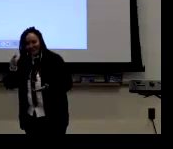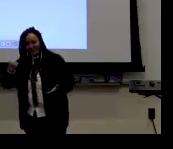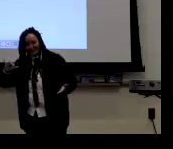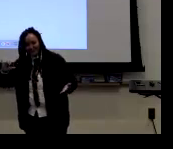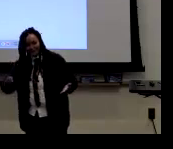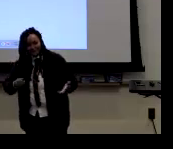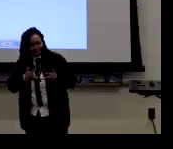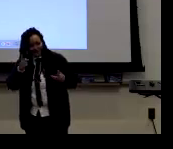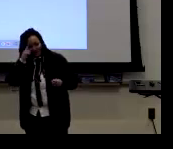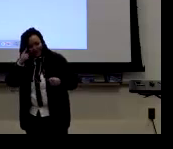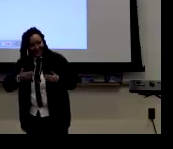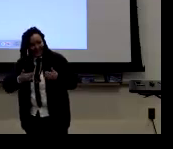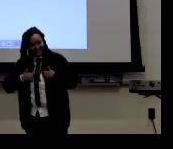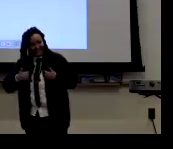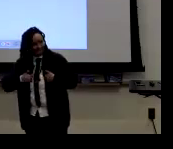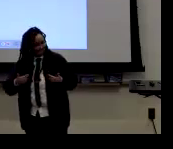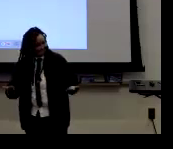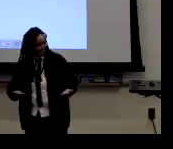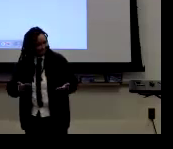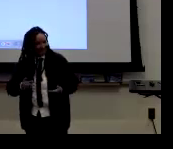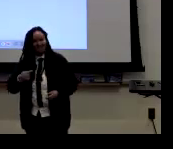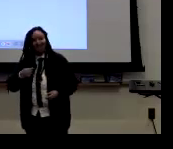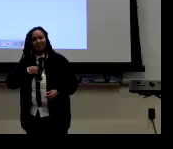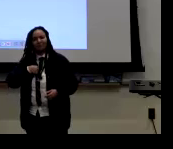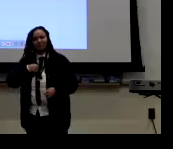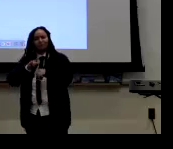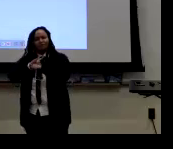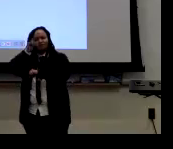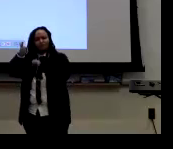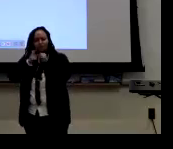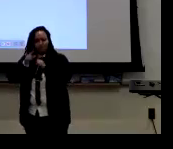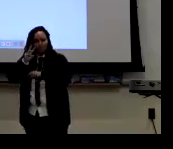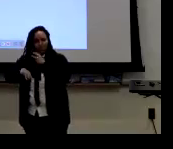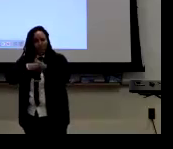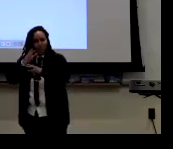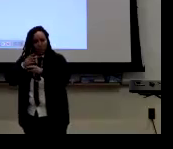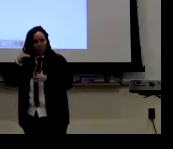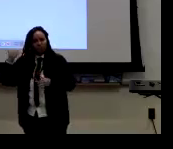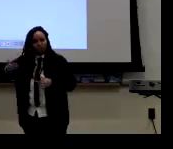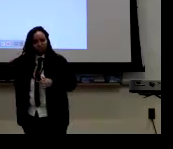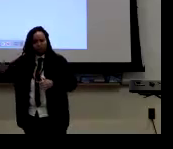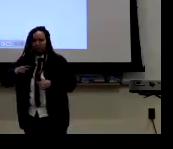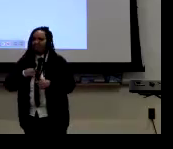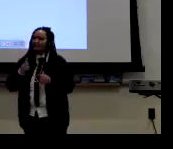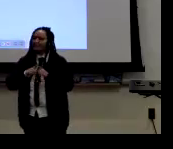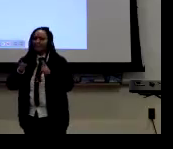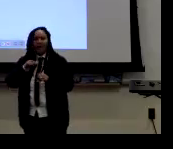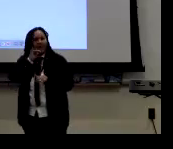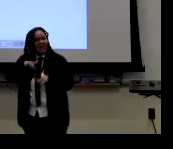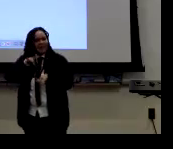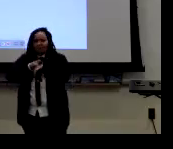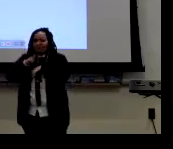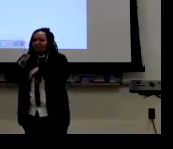I'm in the ASL and Linguistics and Deaf Cultures program at California State University. I'm happy to be here. I've